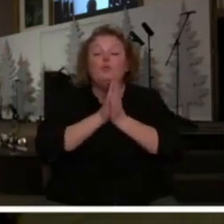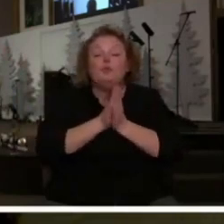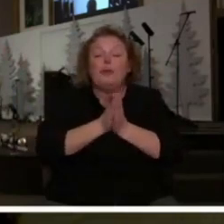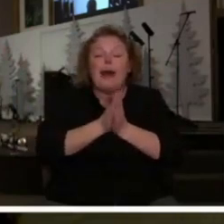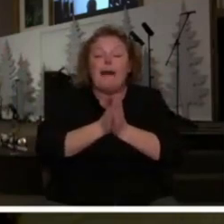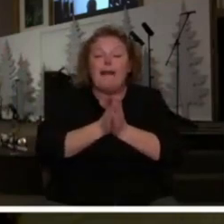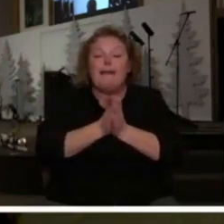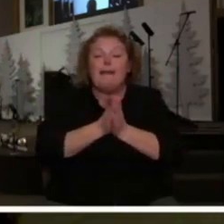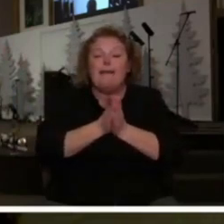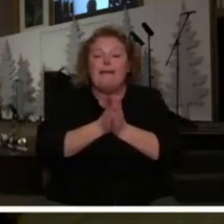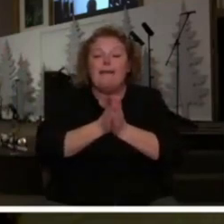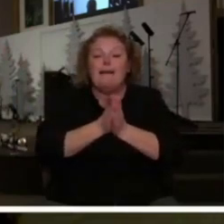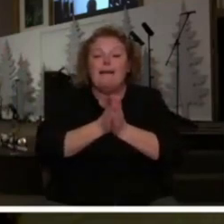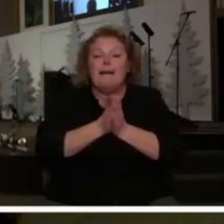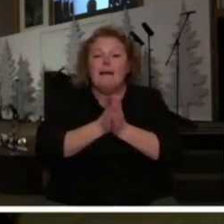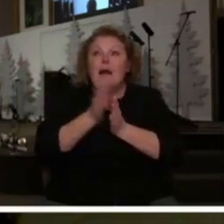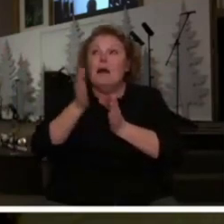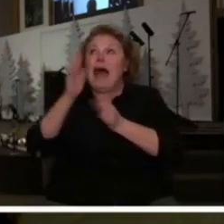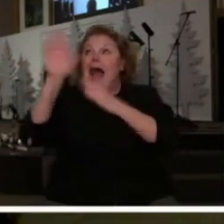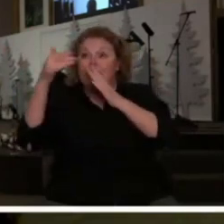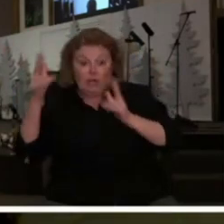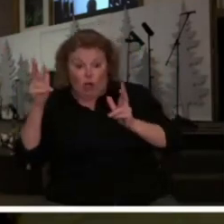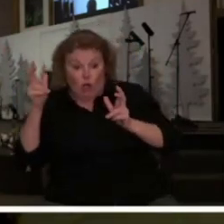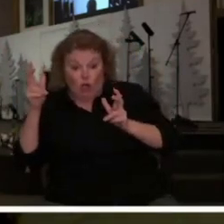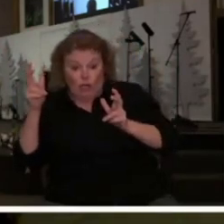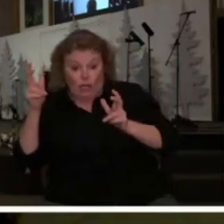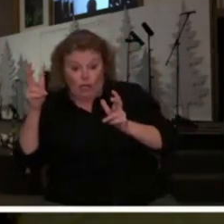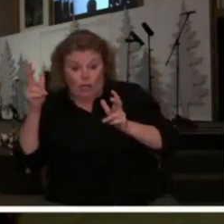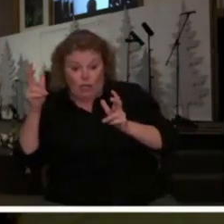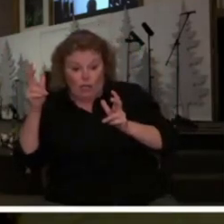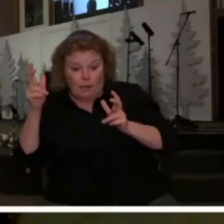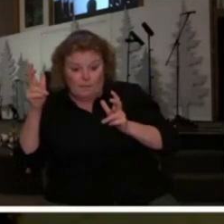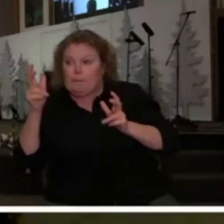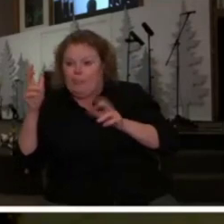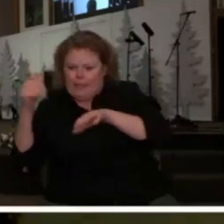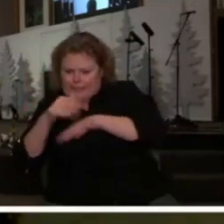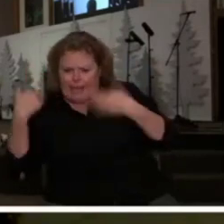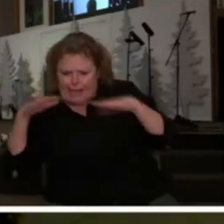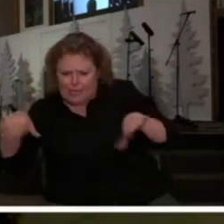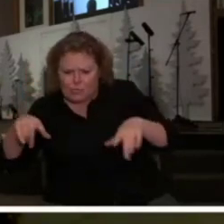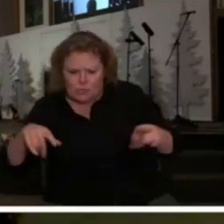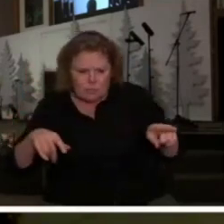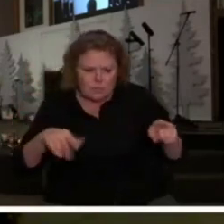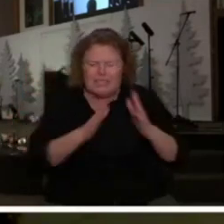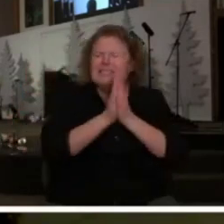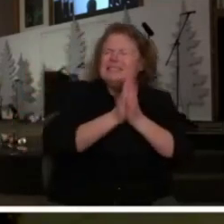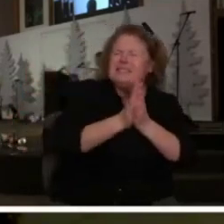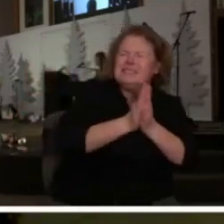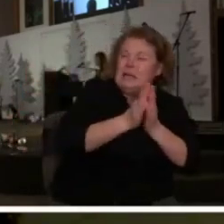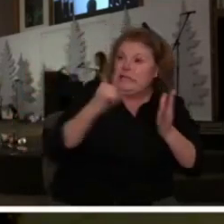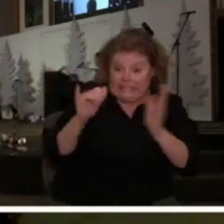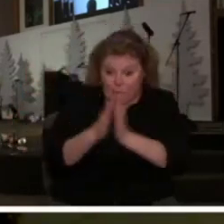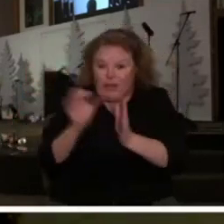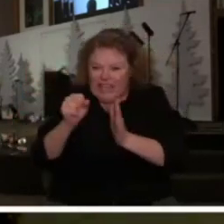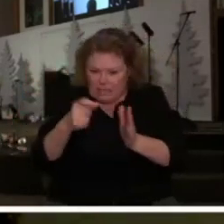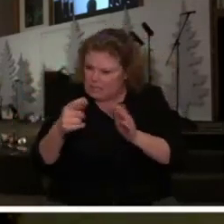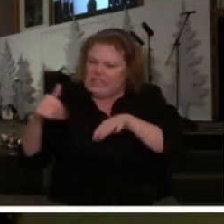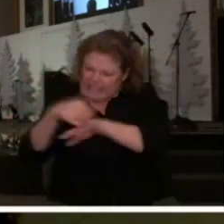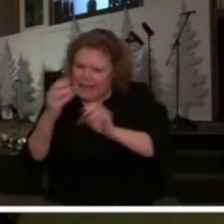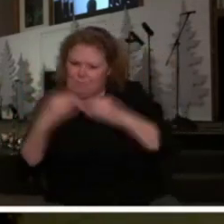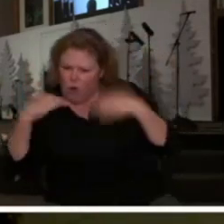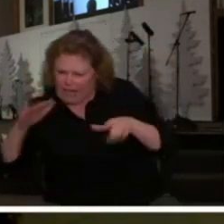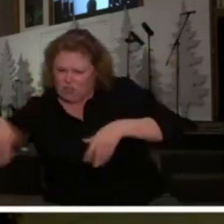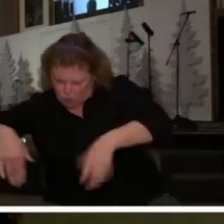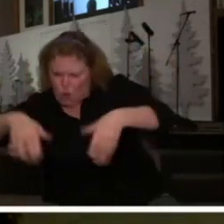and the more you prayed it was like is he still praying yep then send more angels day 14 is Daniel still praying yep then send more